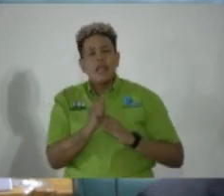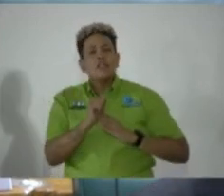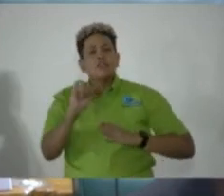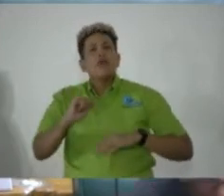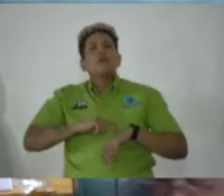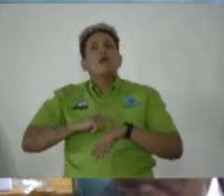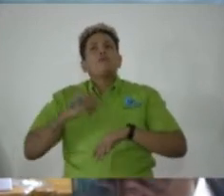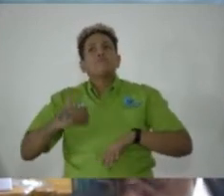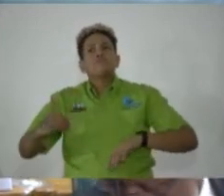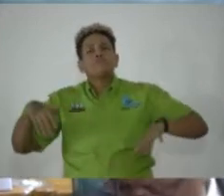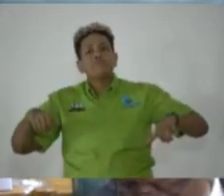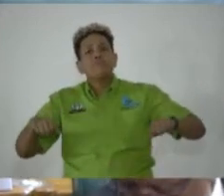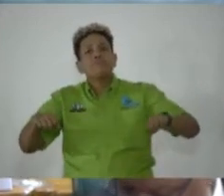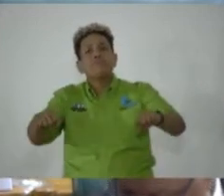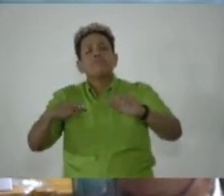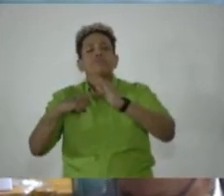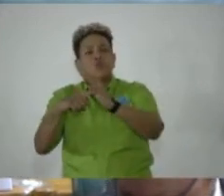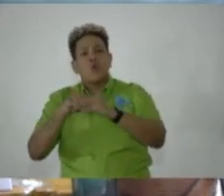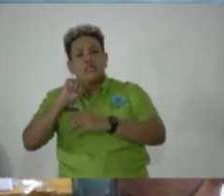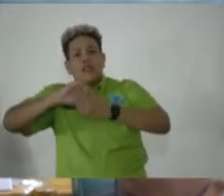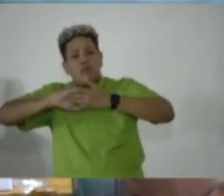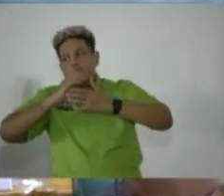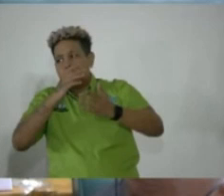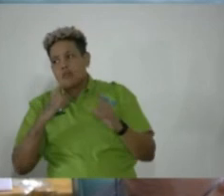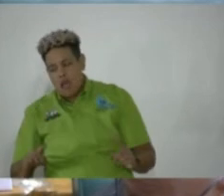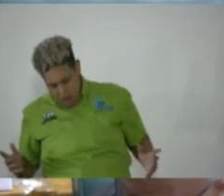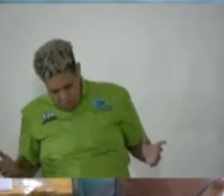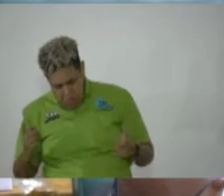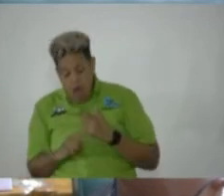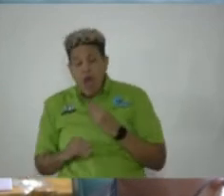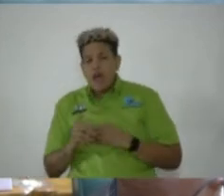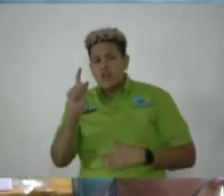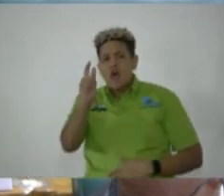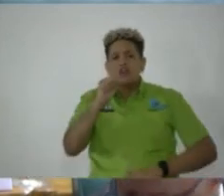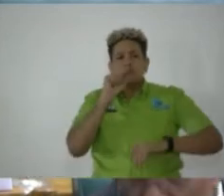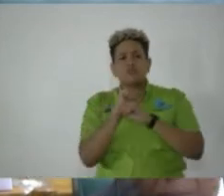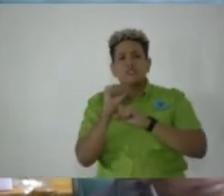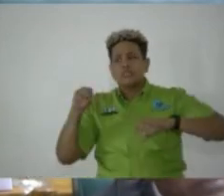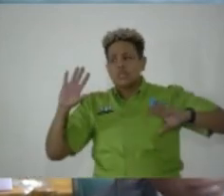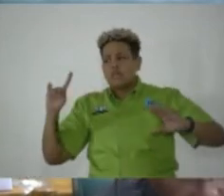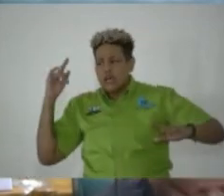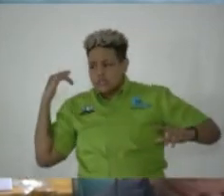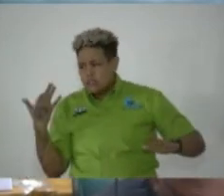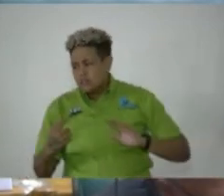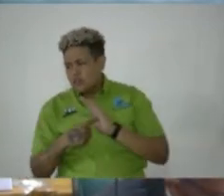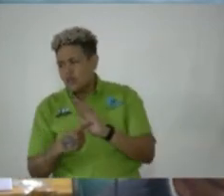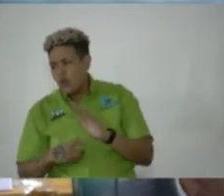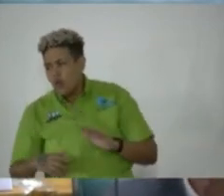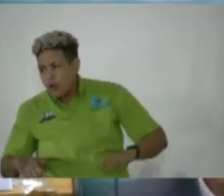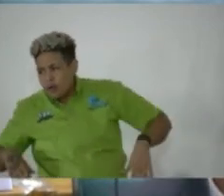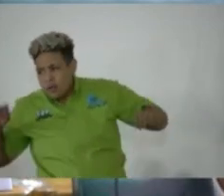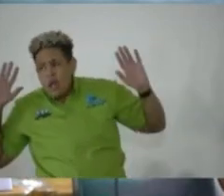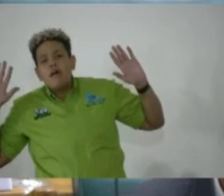Paul Bogle showed in St. Thomas, and the ultimate sacrifice that he paid